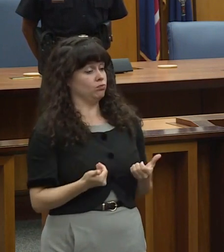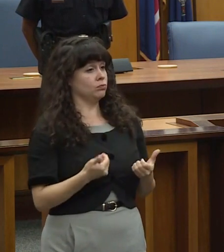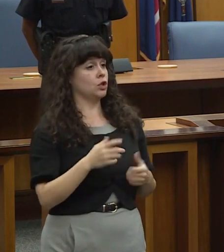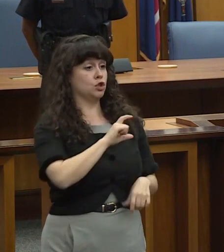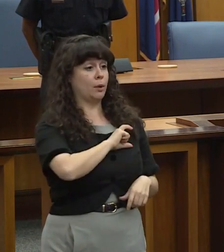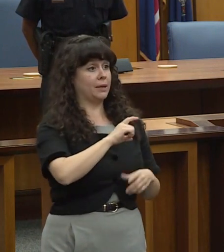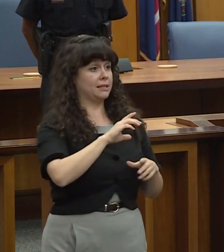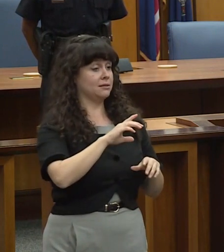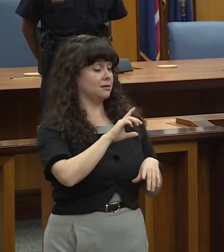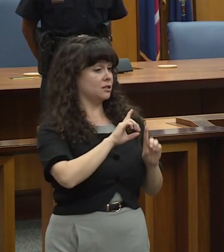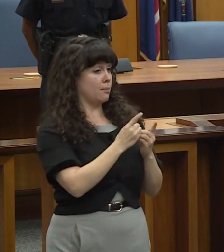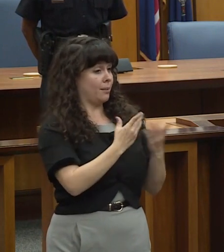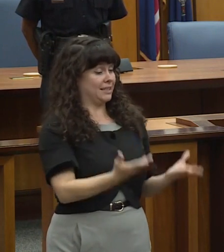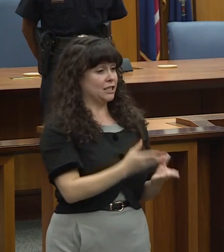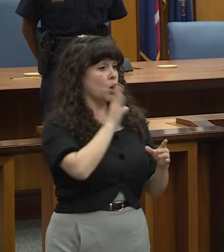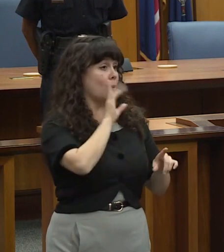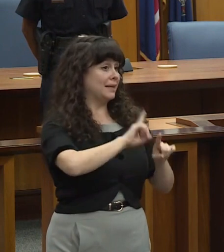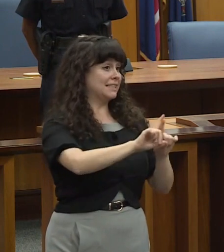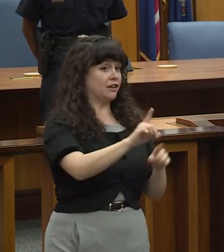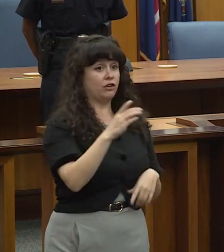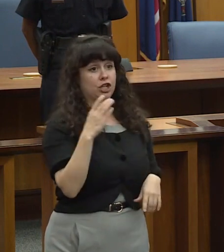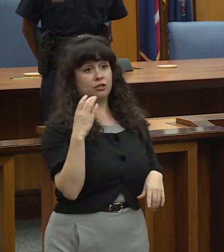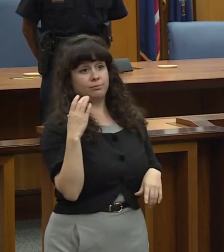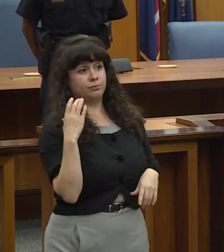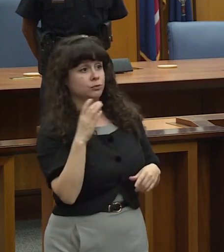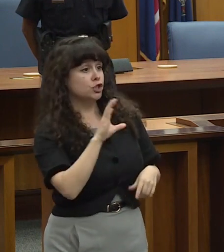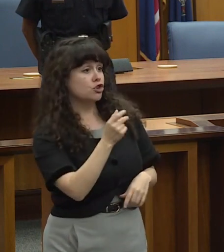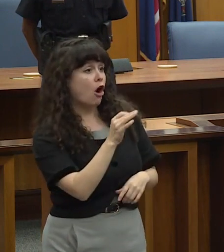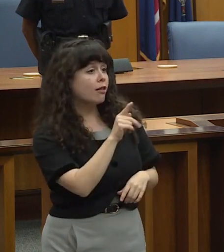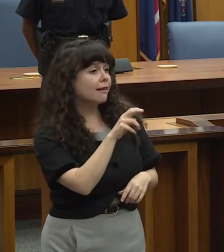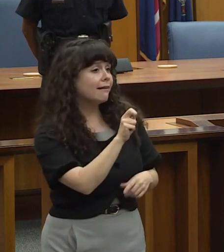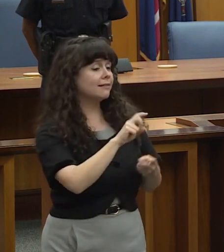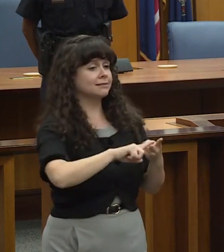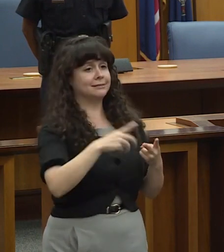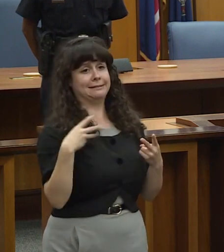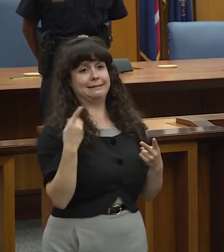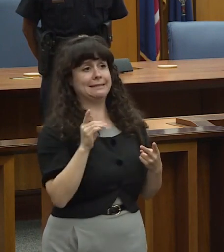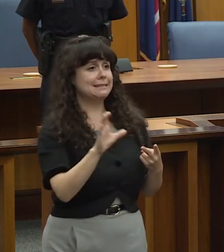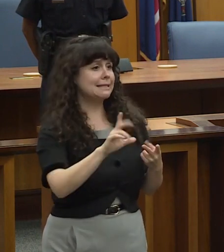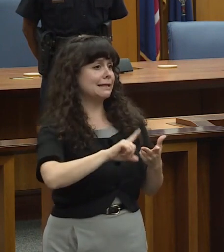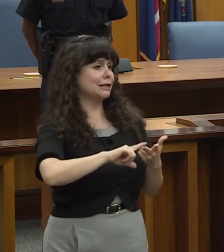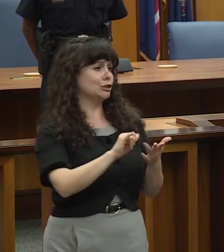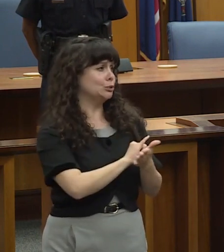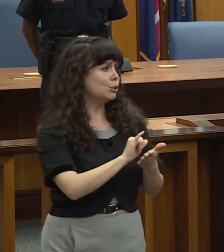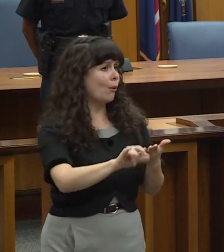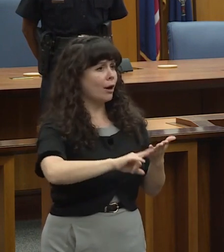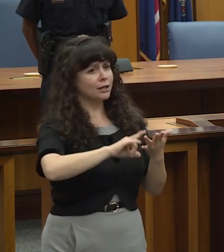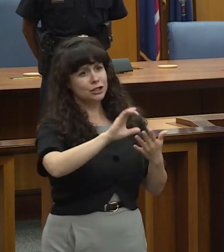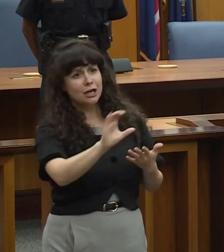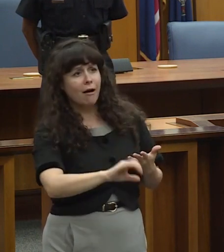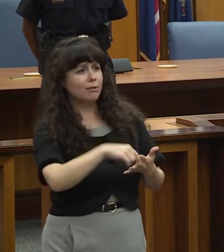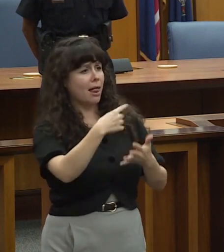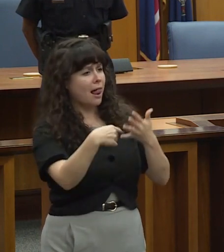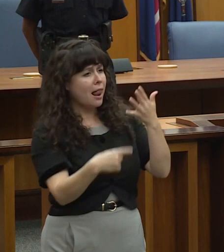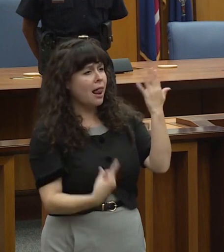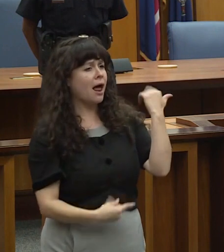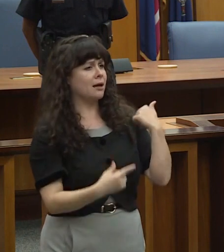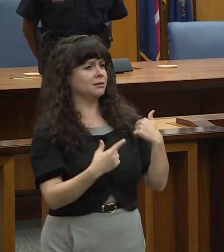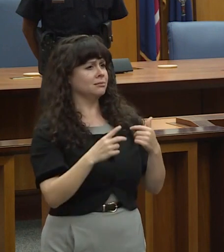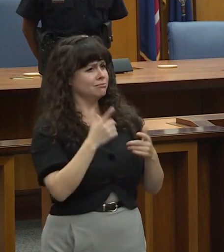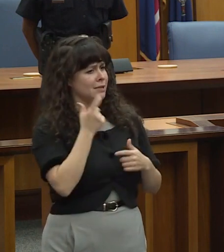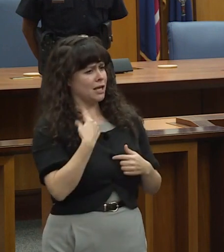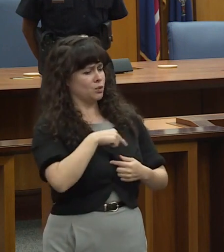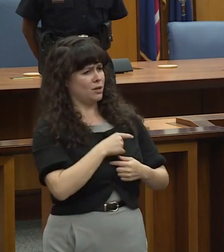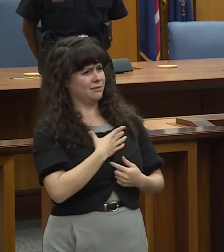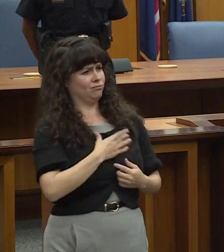police departments in DC New York Chicago and that's because we like our individuality and that individuality does not come